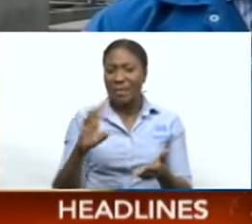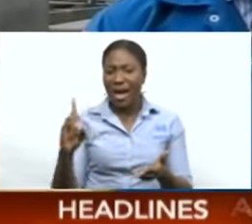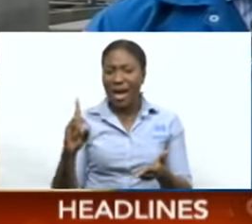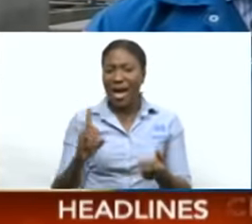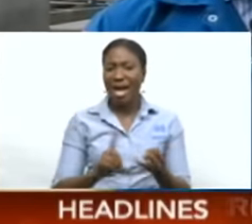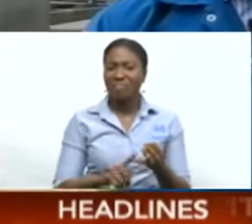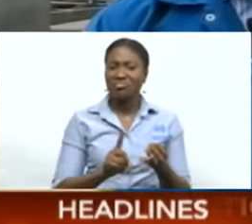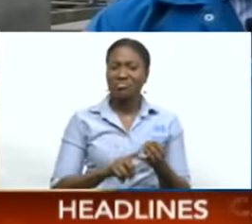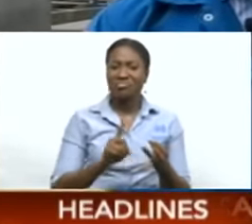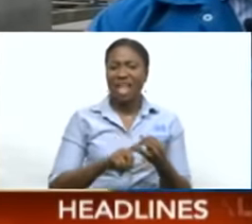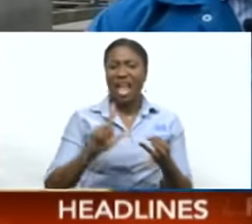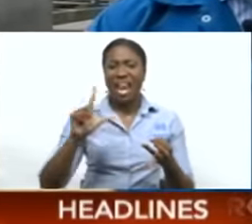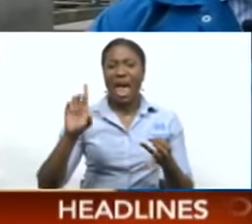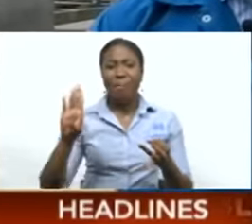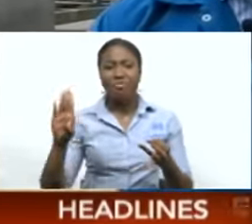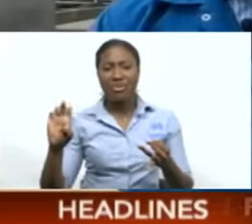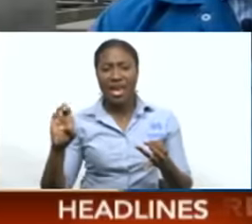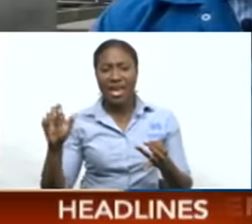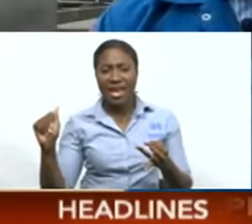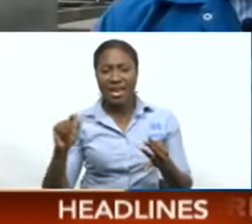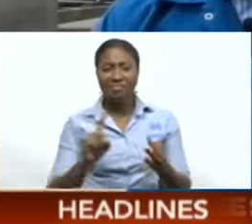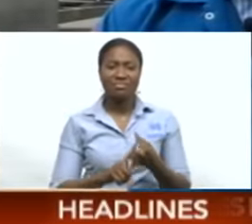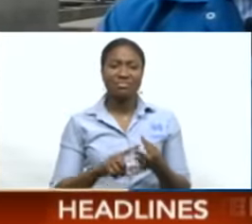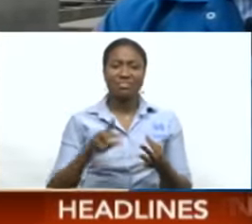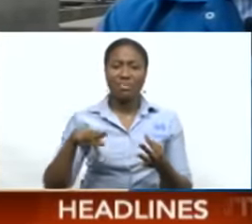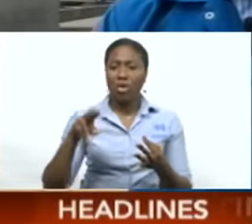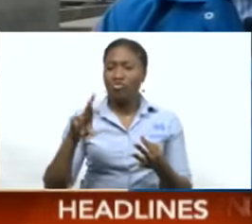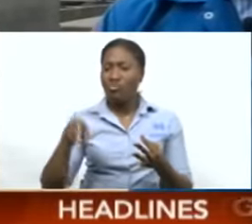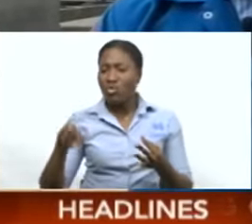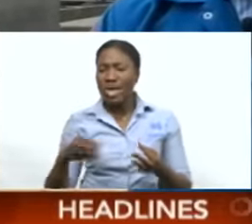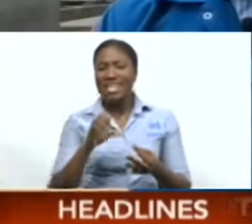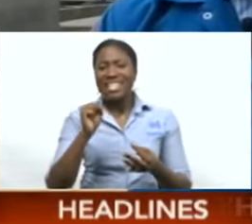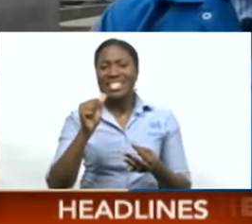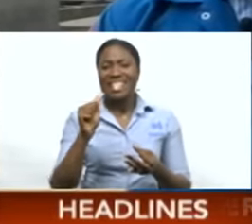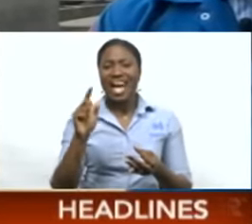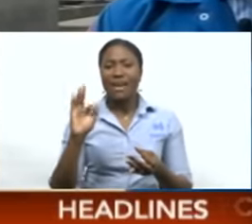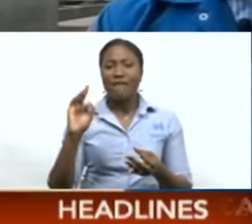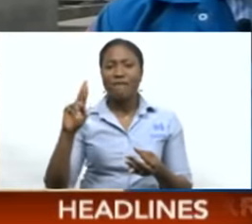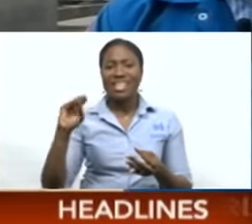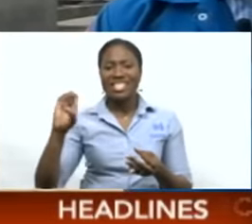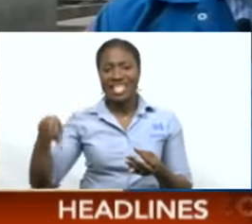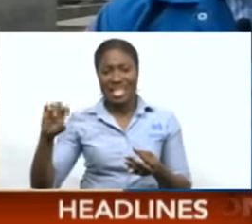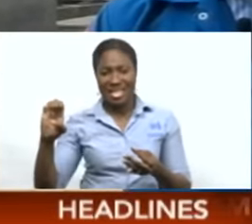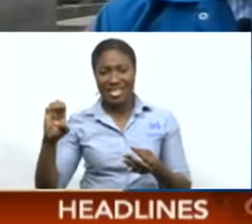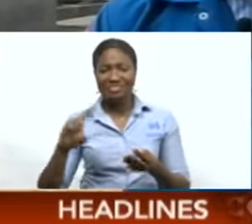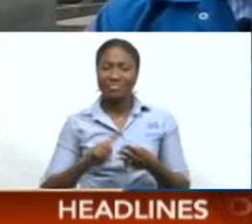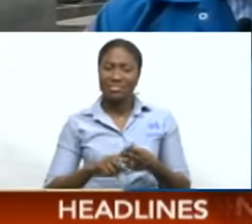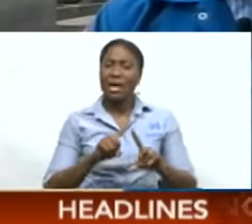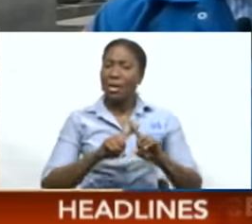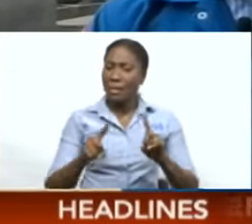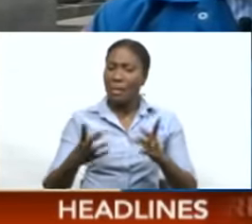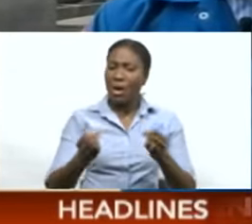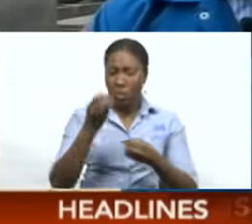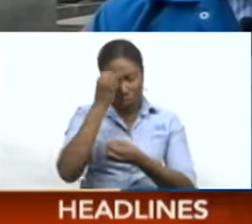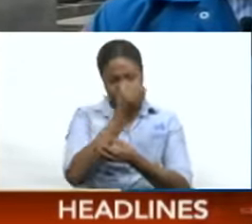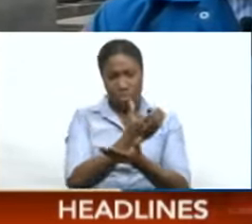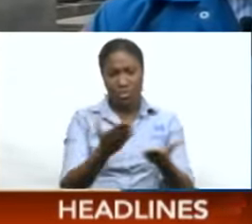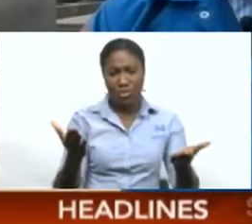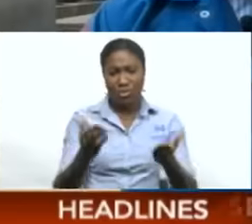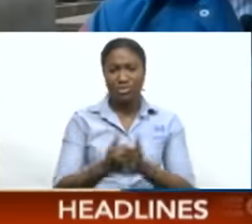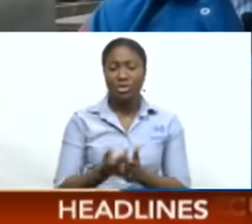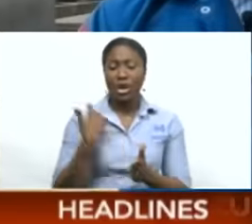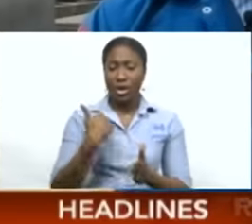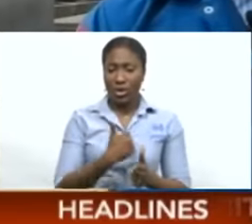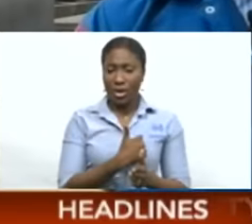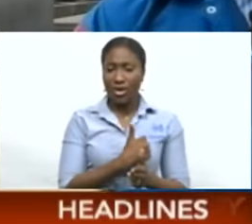some parts of Labrie, Block Road and San Francisco. But I want to show our customers that we did